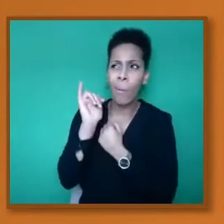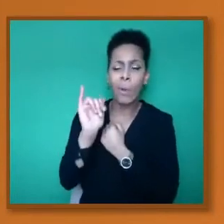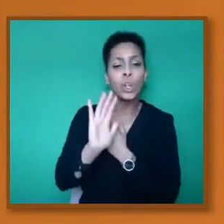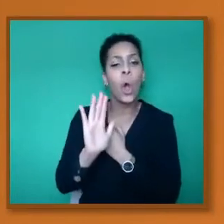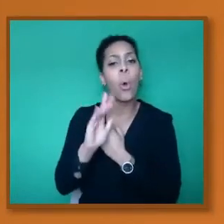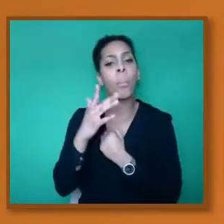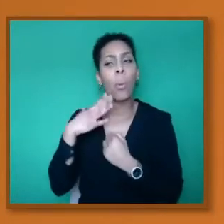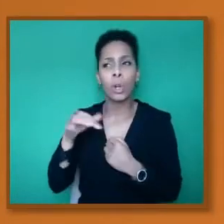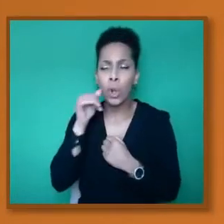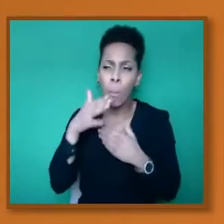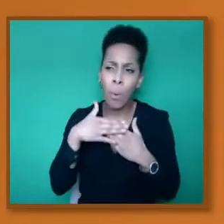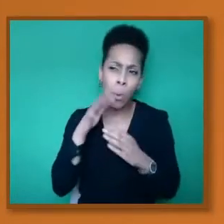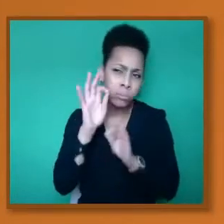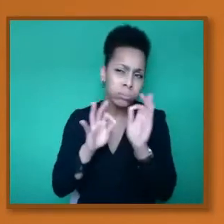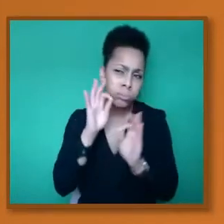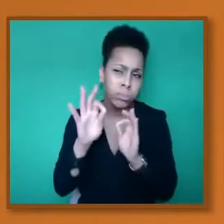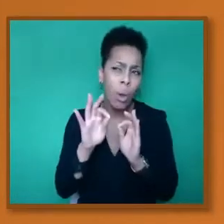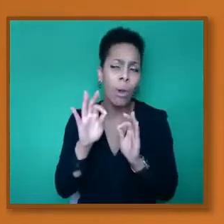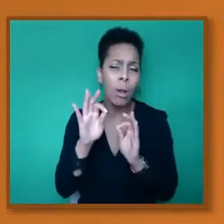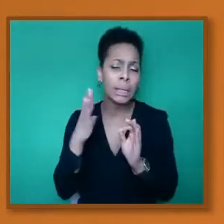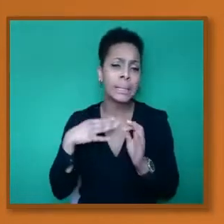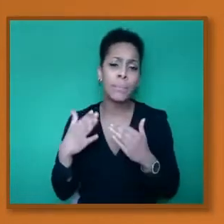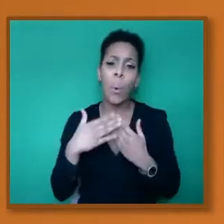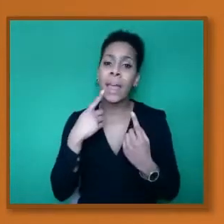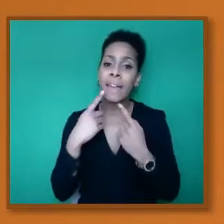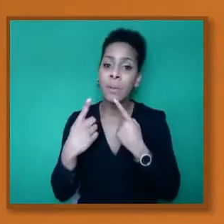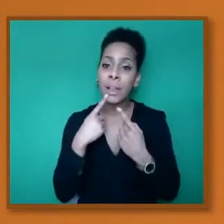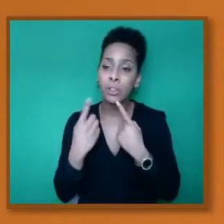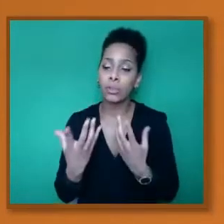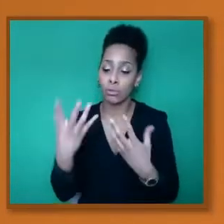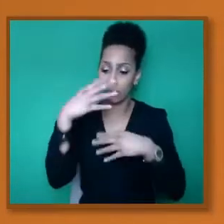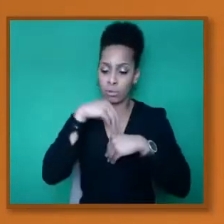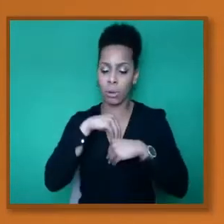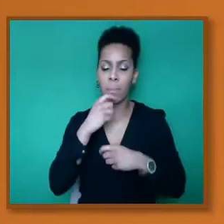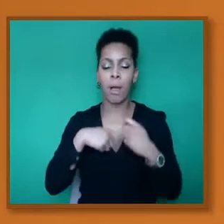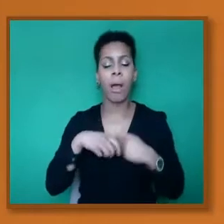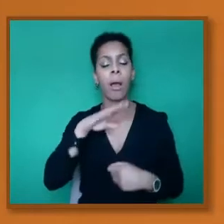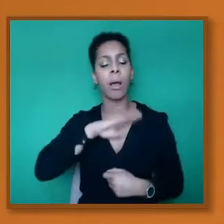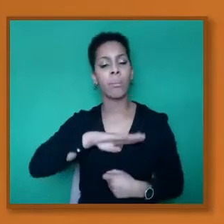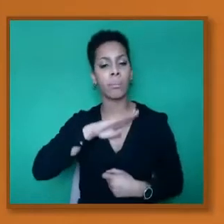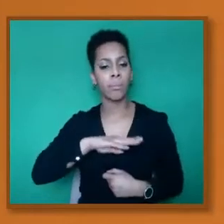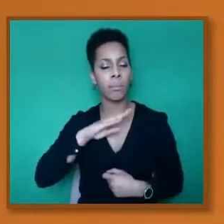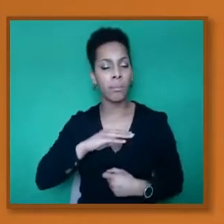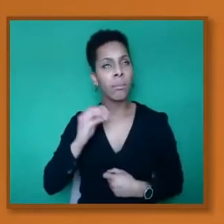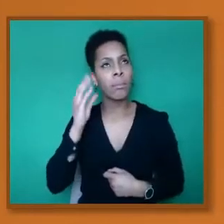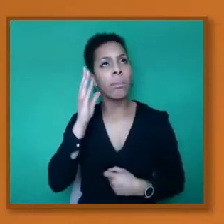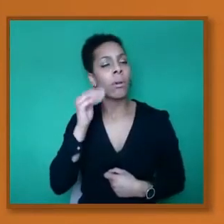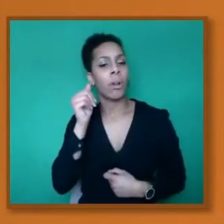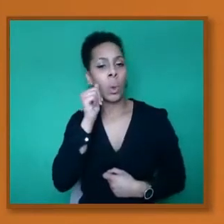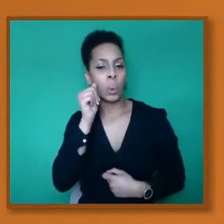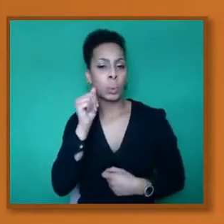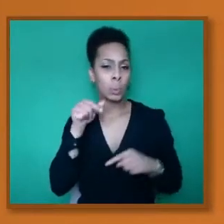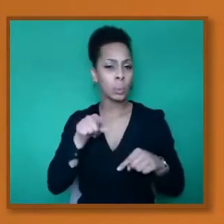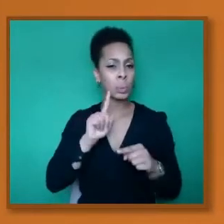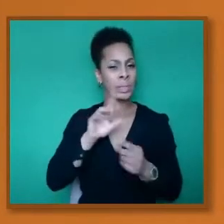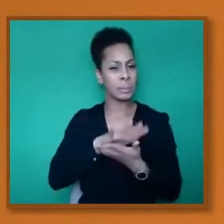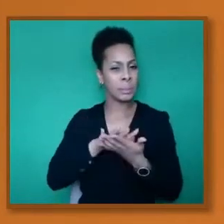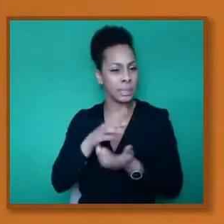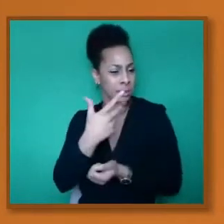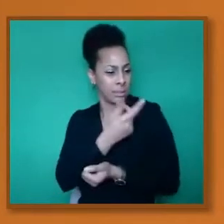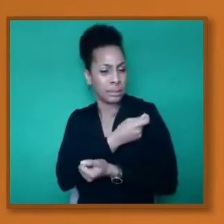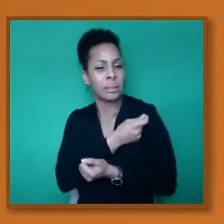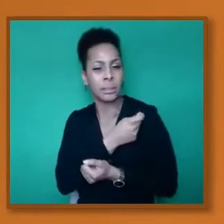of the information that they're seeking to have answered,